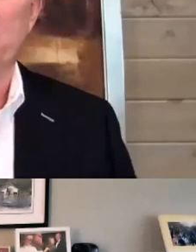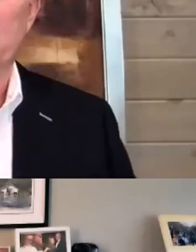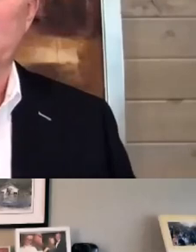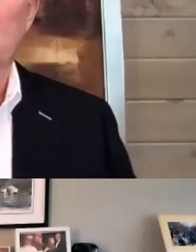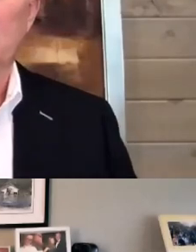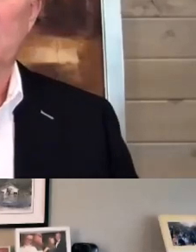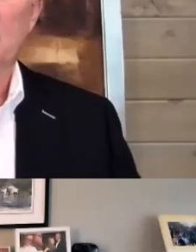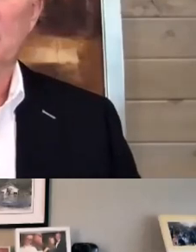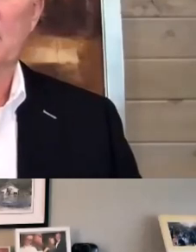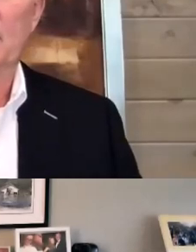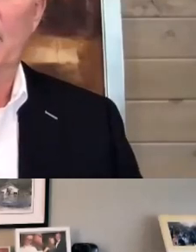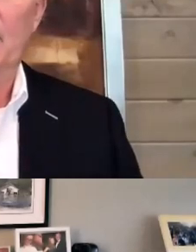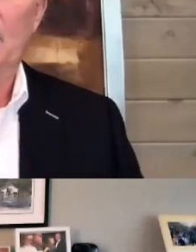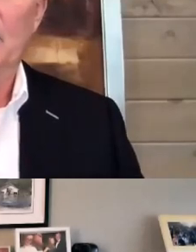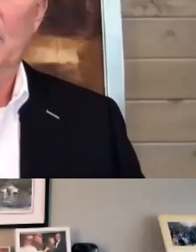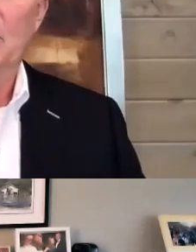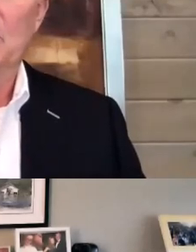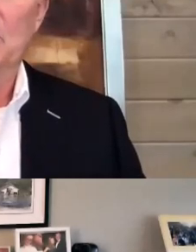information.